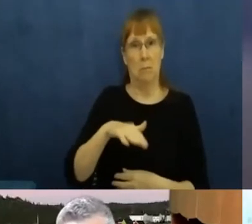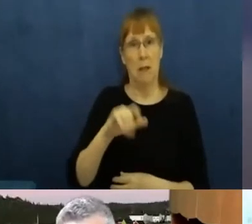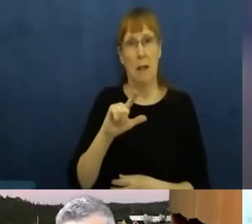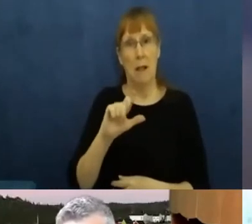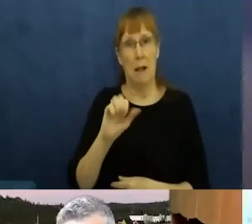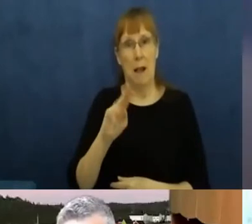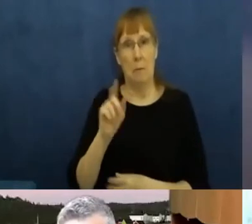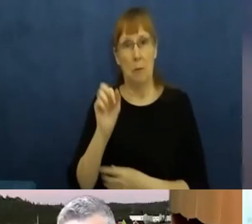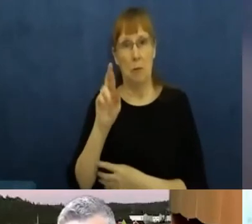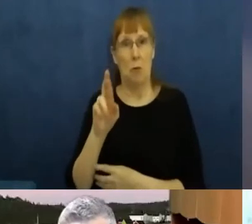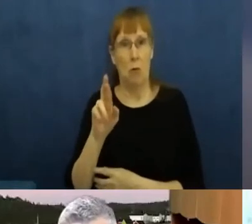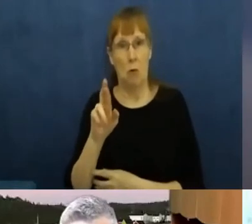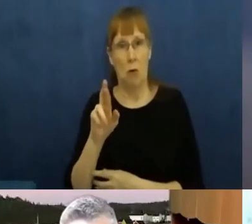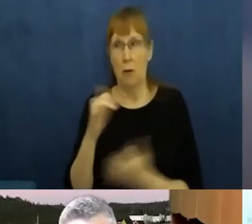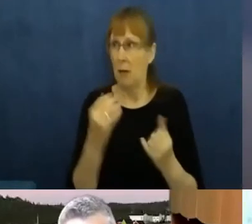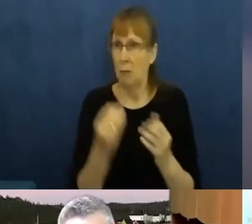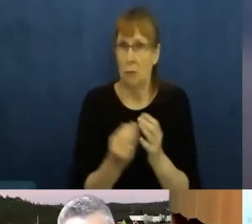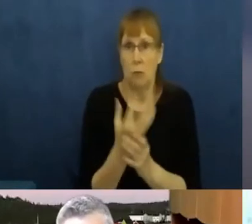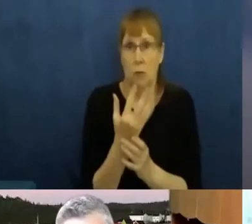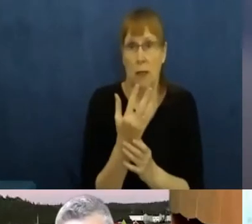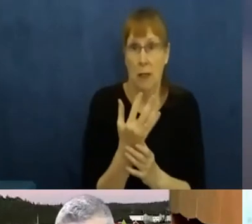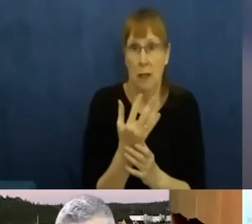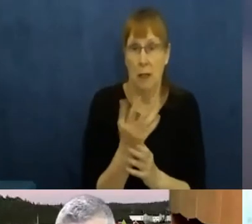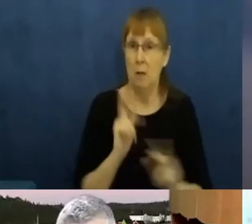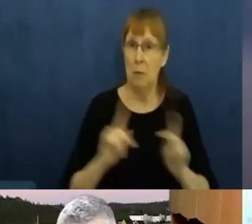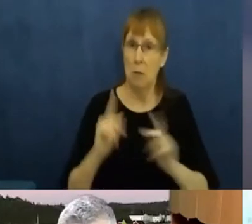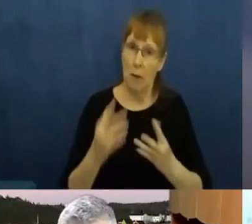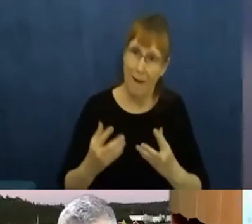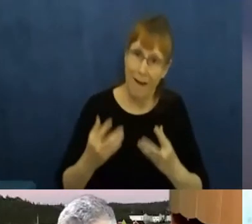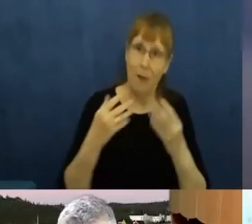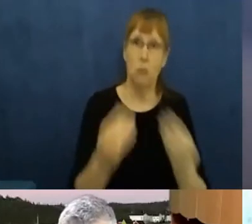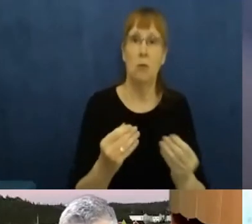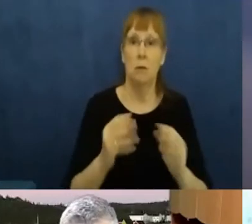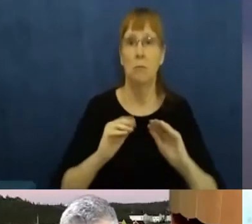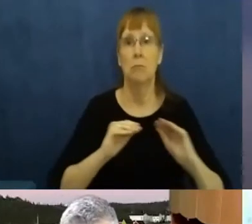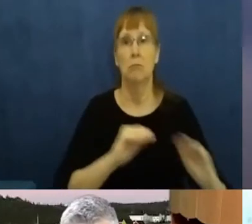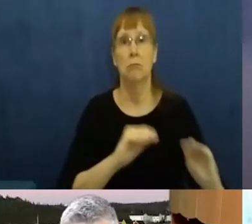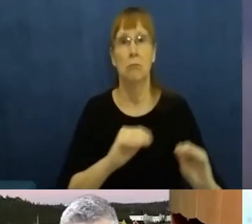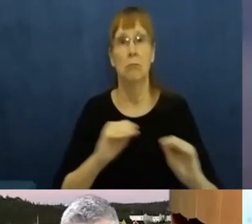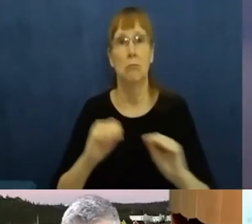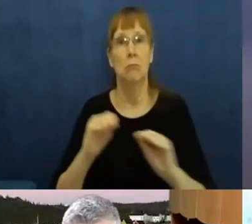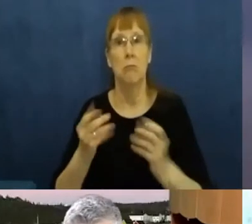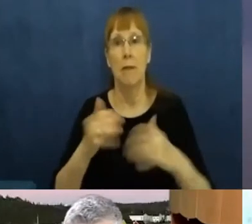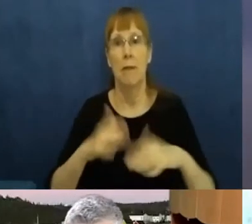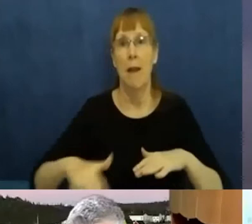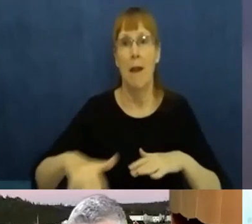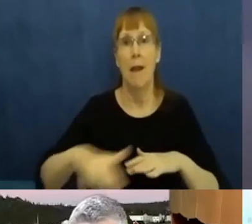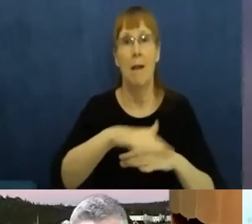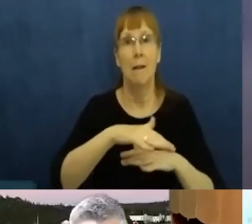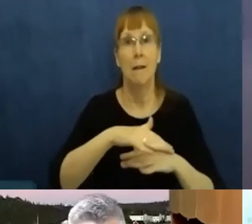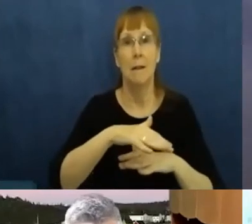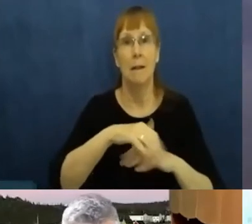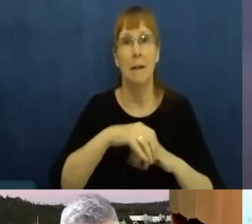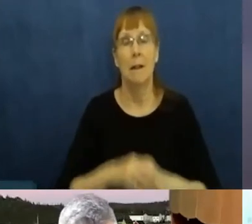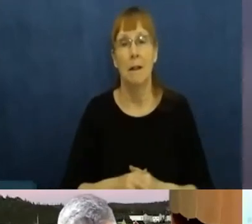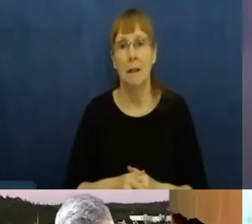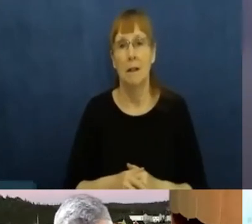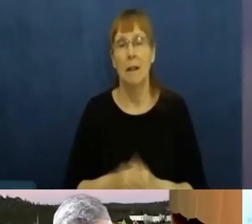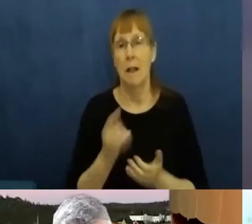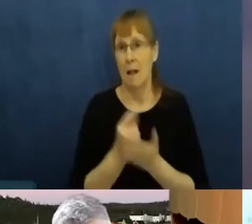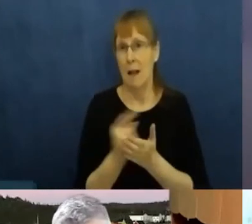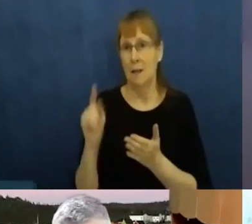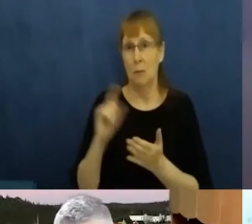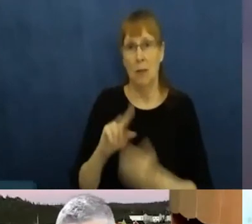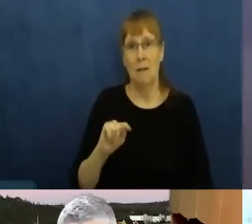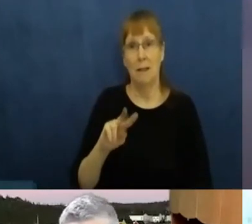was spring season and it was seal hunting season. And, uh, there's a beautiful story that was told on the current last week,